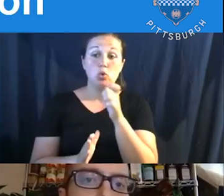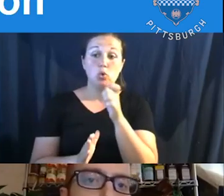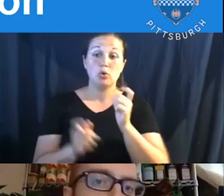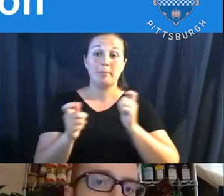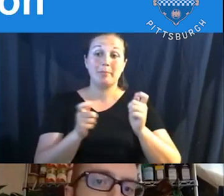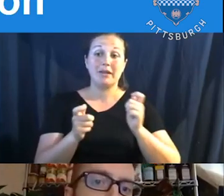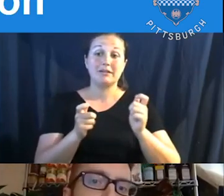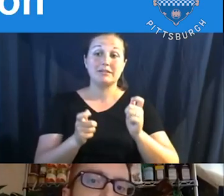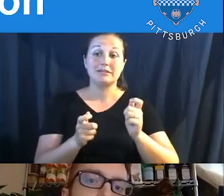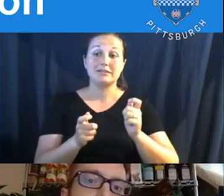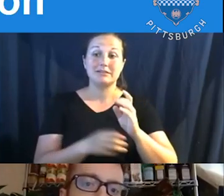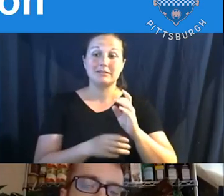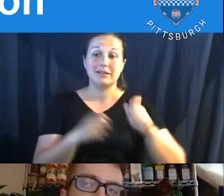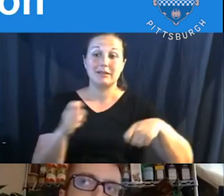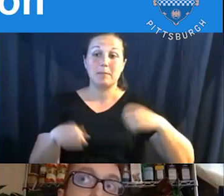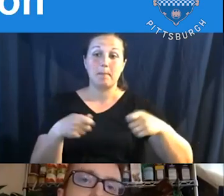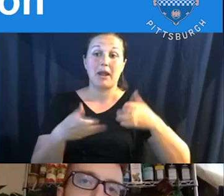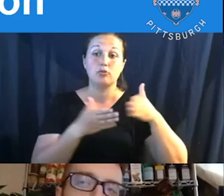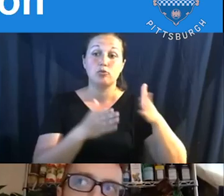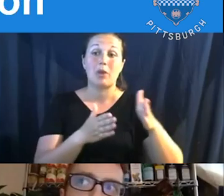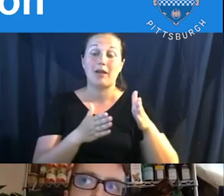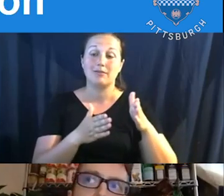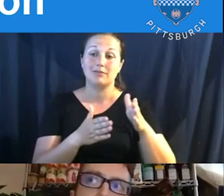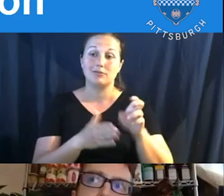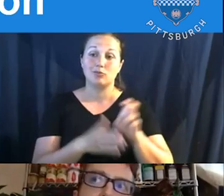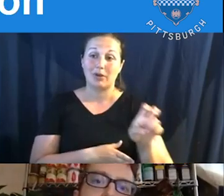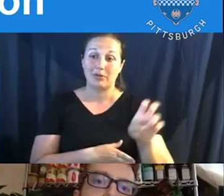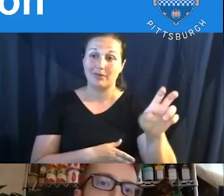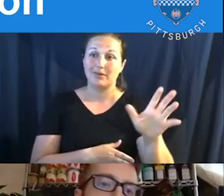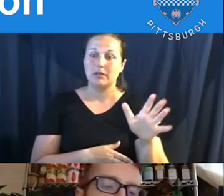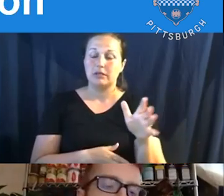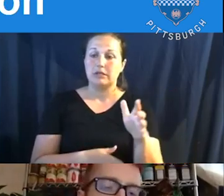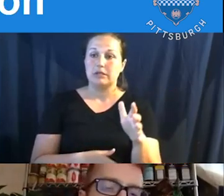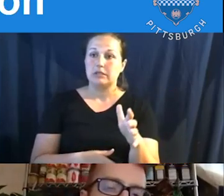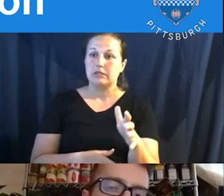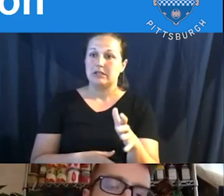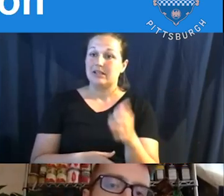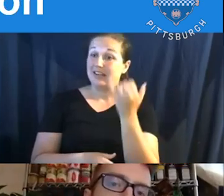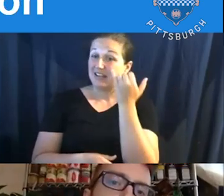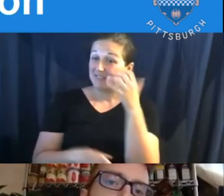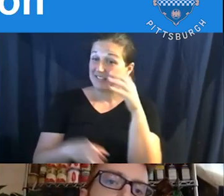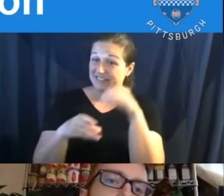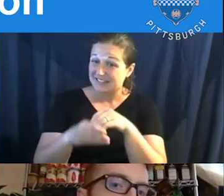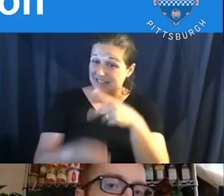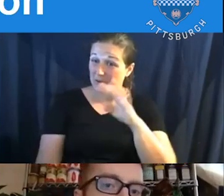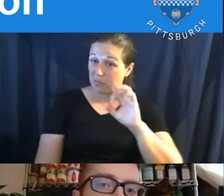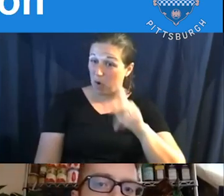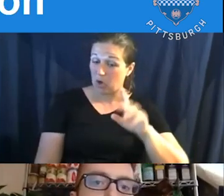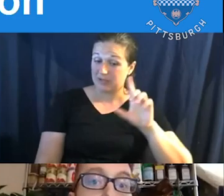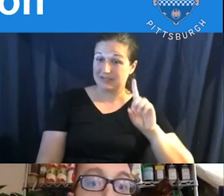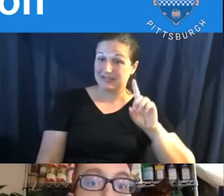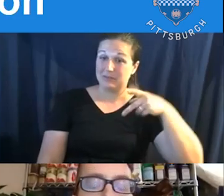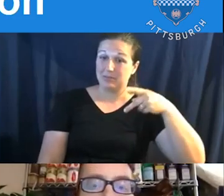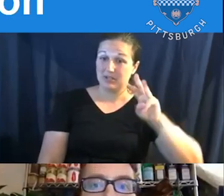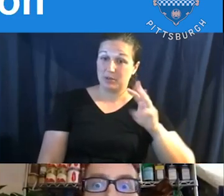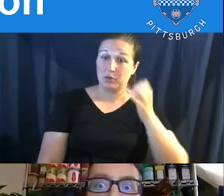answer. My understanding is that if the short answer is short and sloppy answer is if it's inside a park, it's DPW. If it's not, it's generally